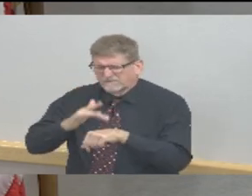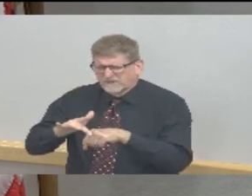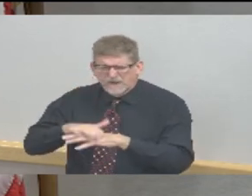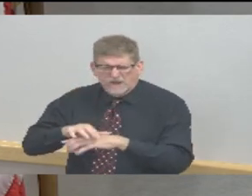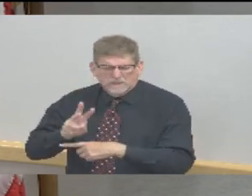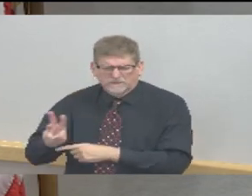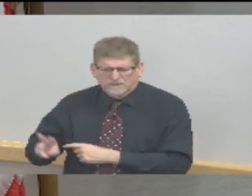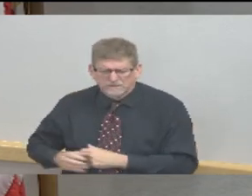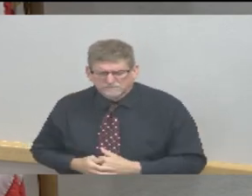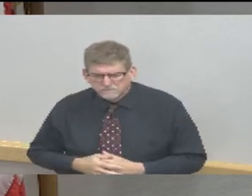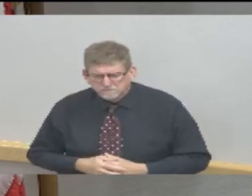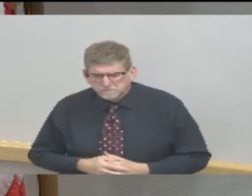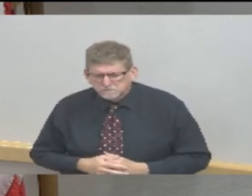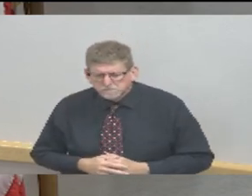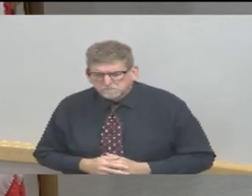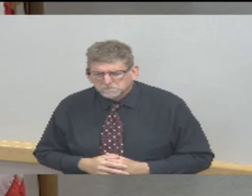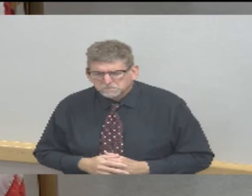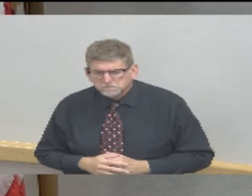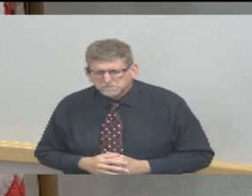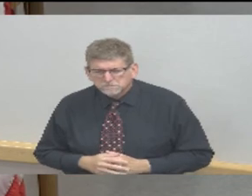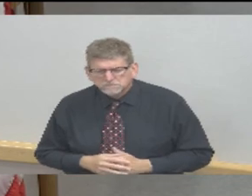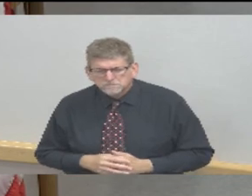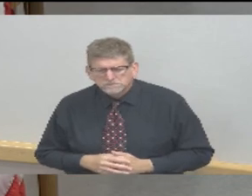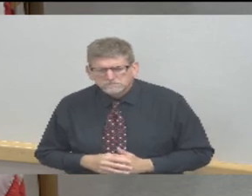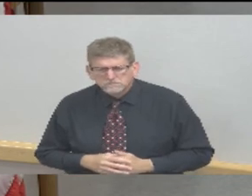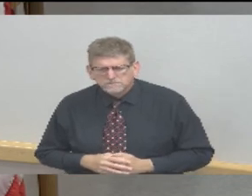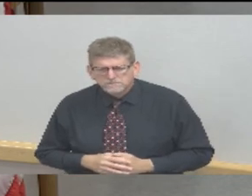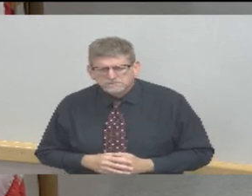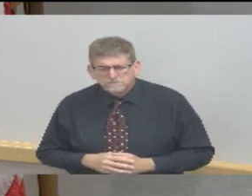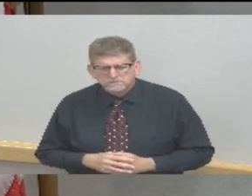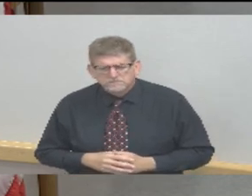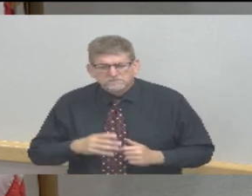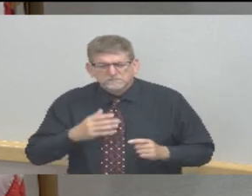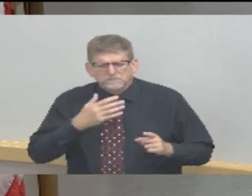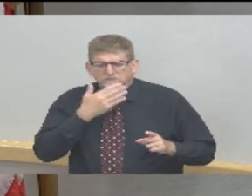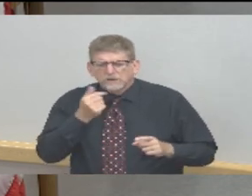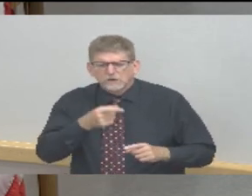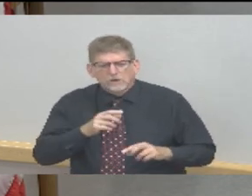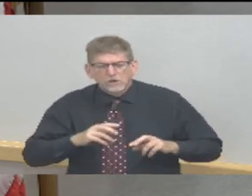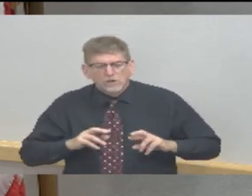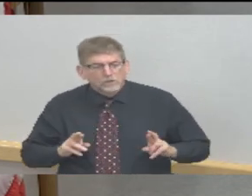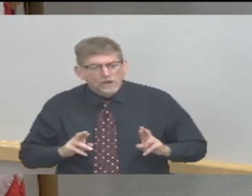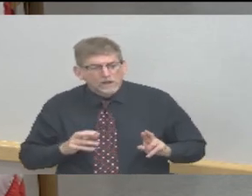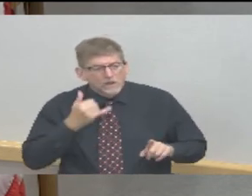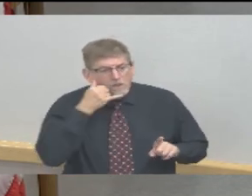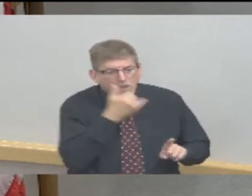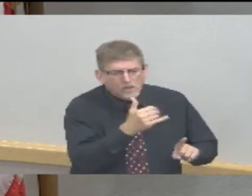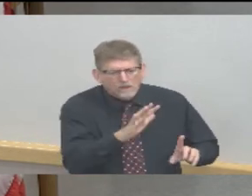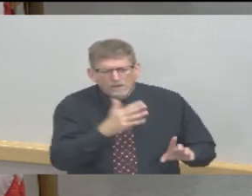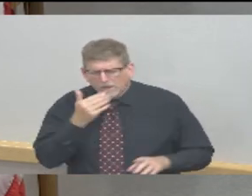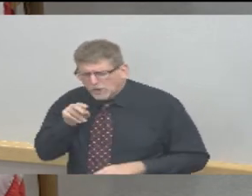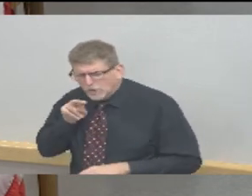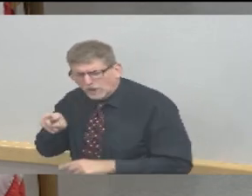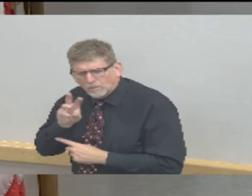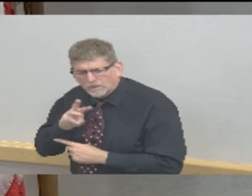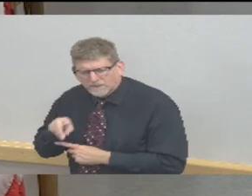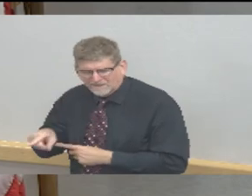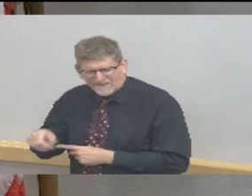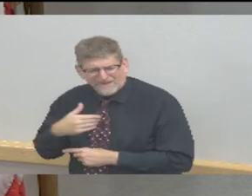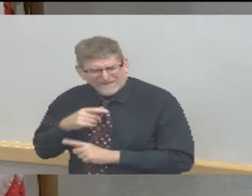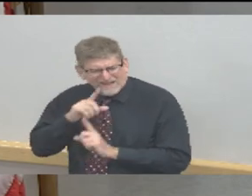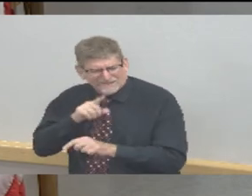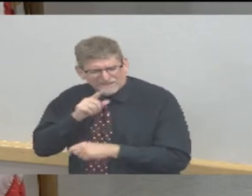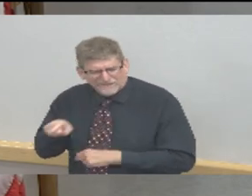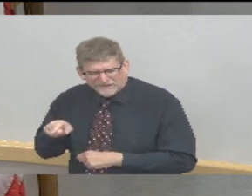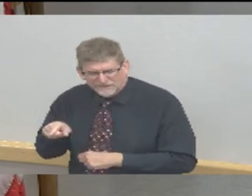better that you do that than call the Board of Elections right now. We would ask that if you can get that information online, it's easier for them because